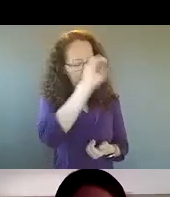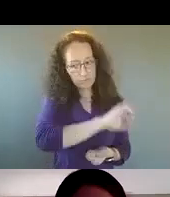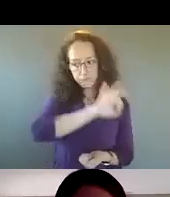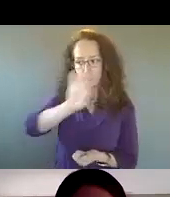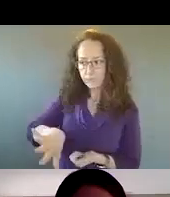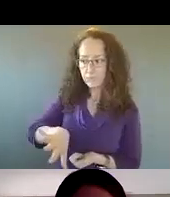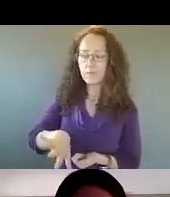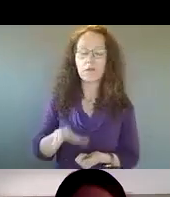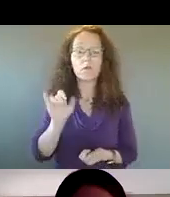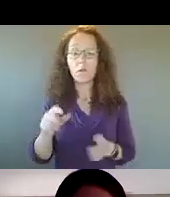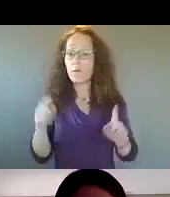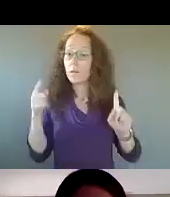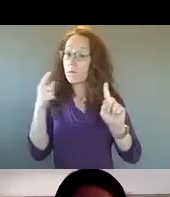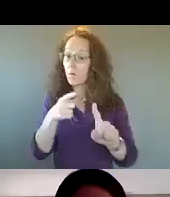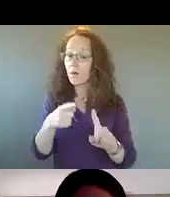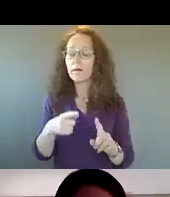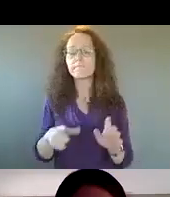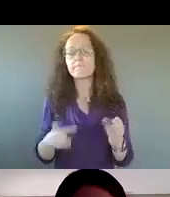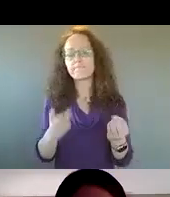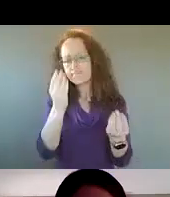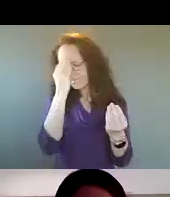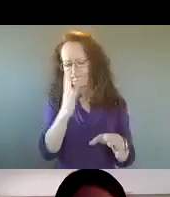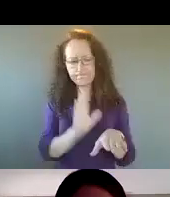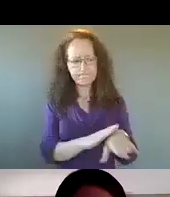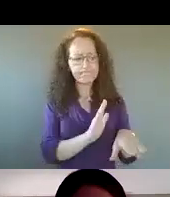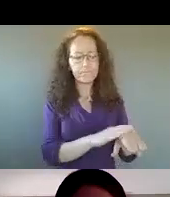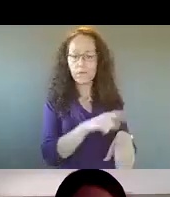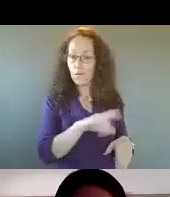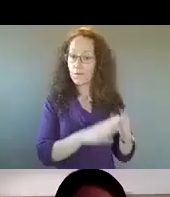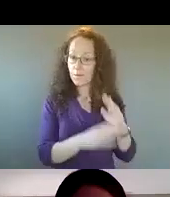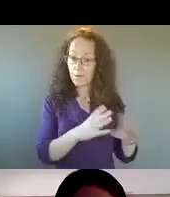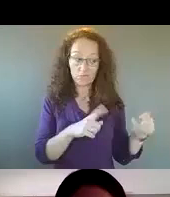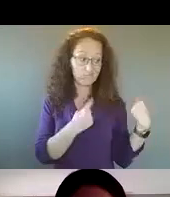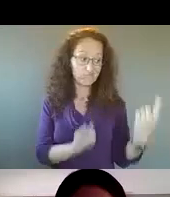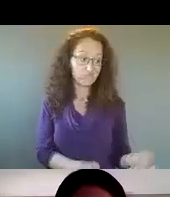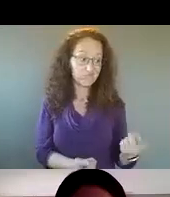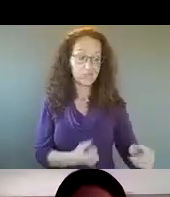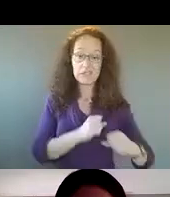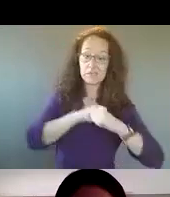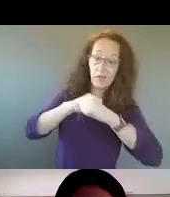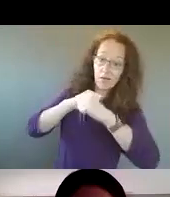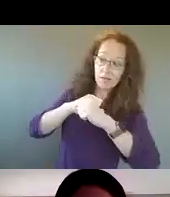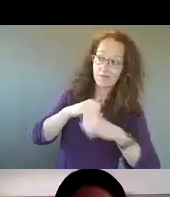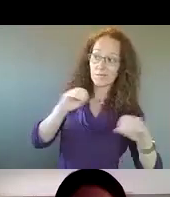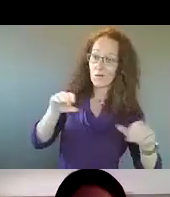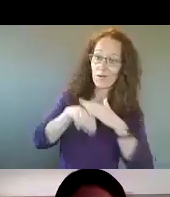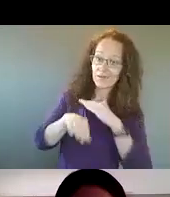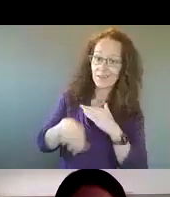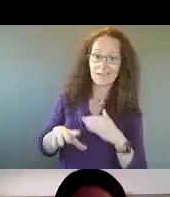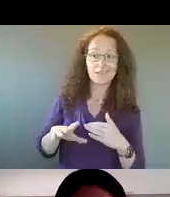um, to communities that have been and continue to be denied access, um, in many institutions across our country,